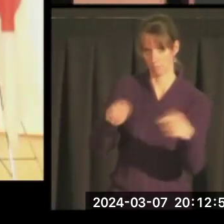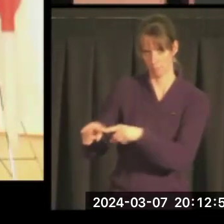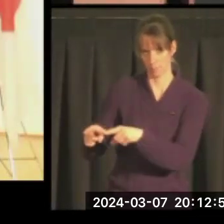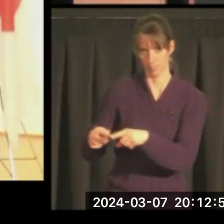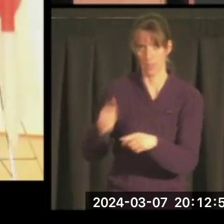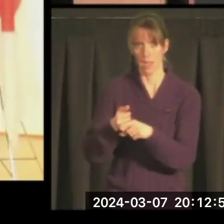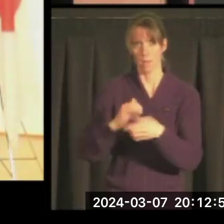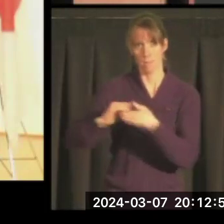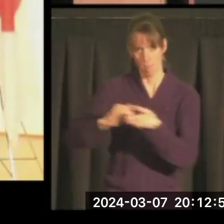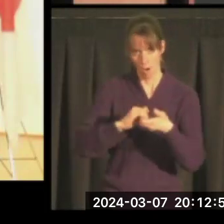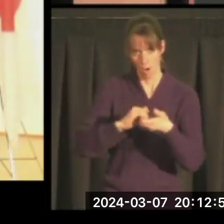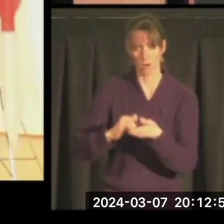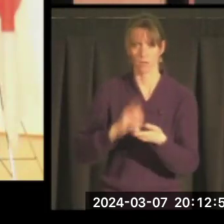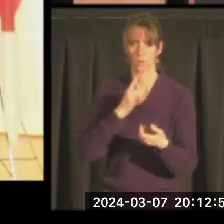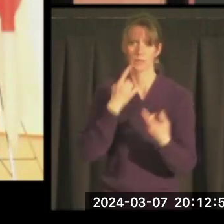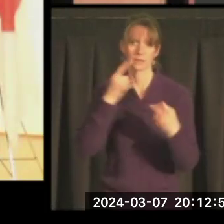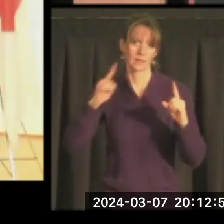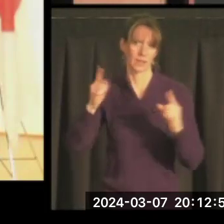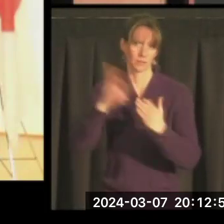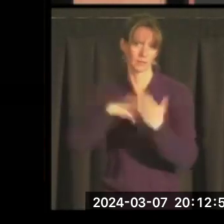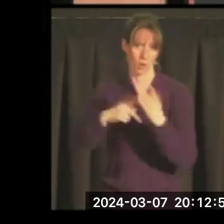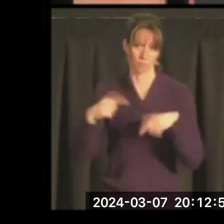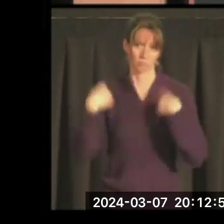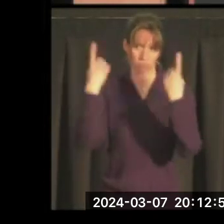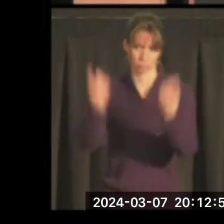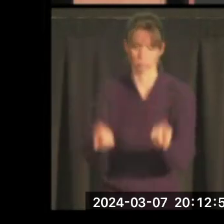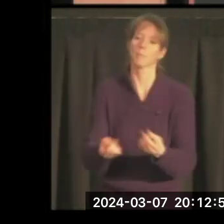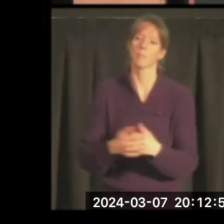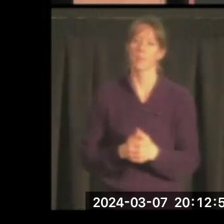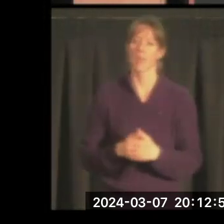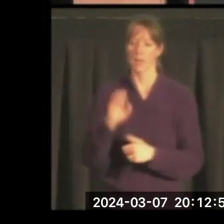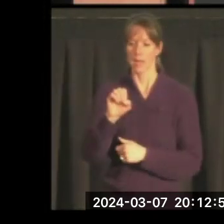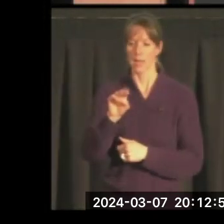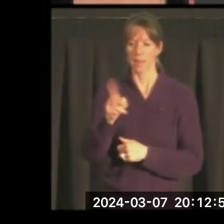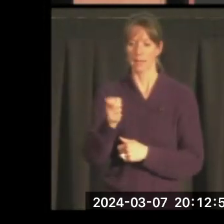partners with us. It's been a very successful program. As ambassador,